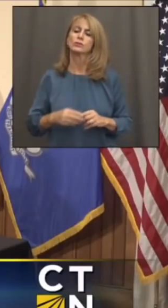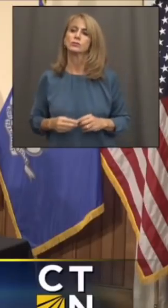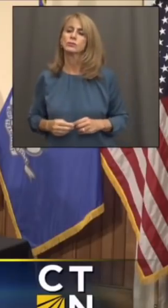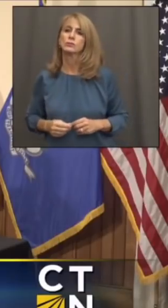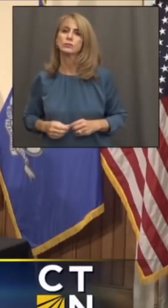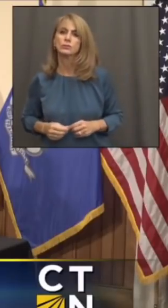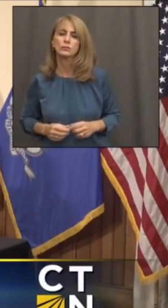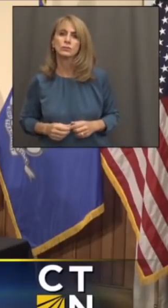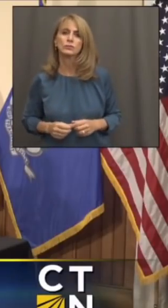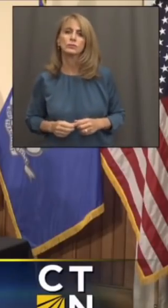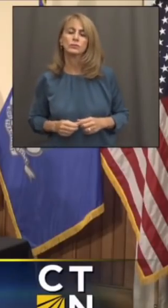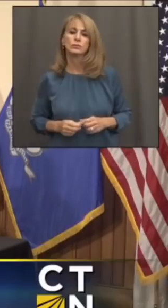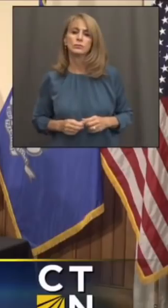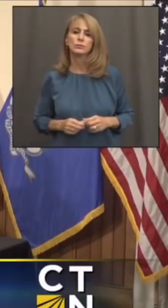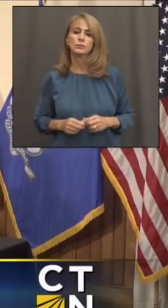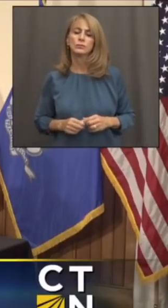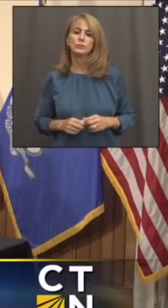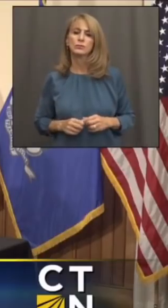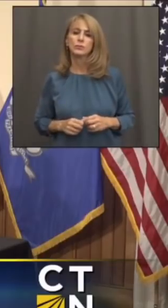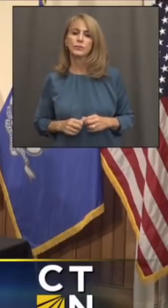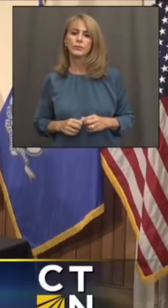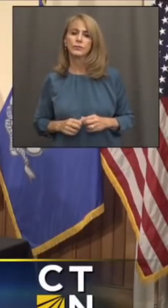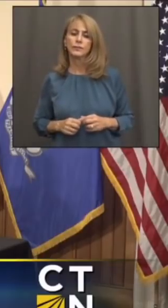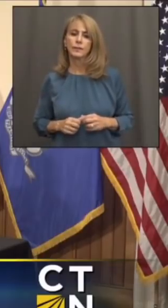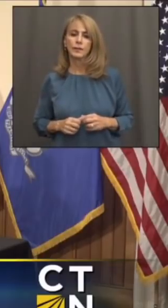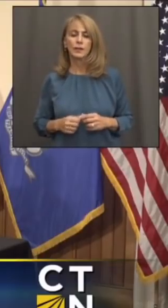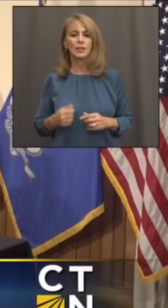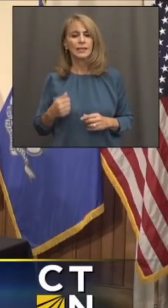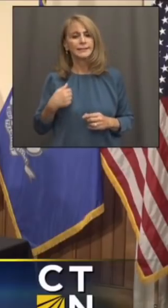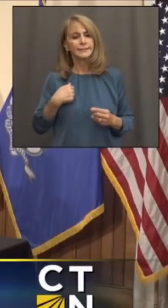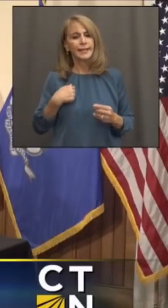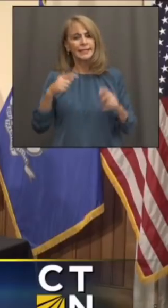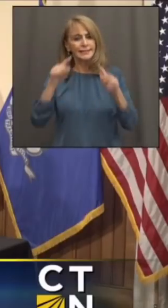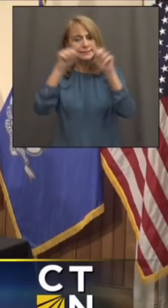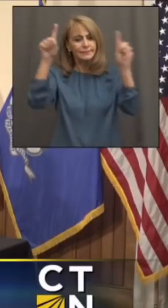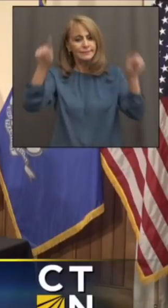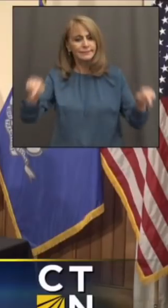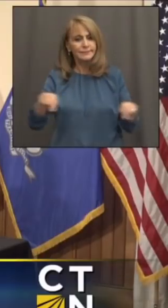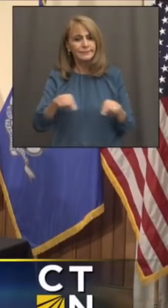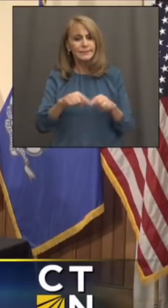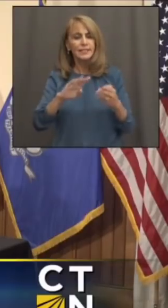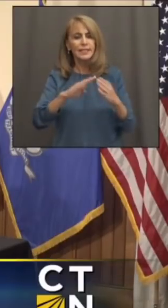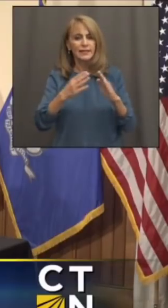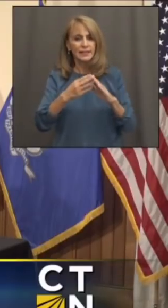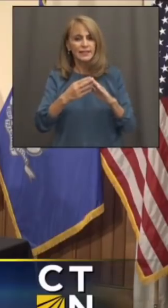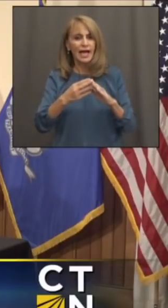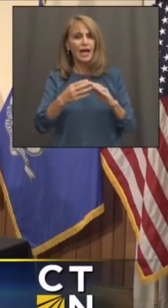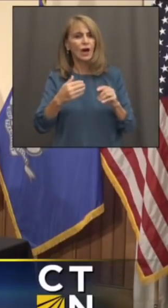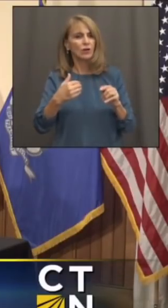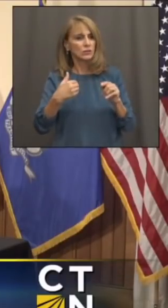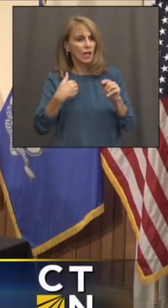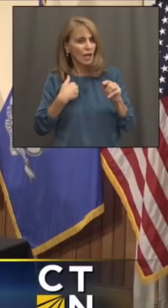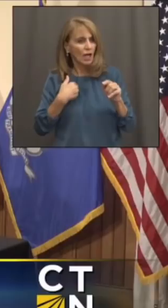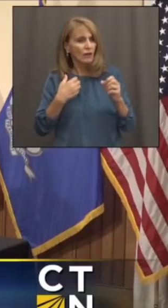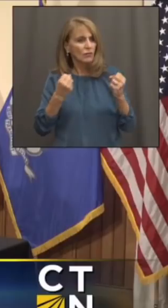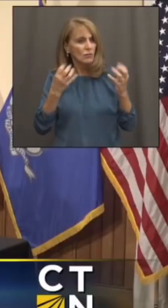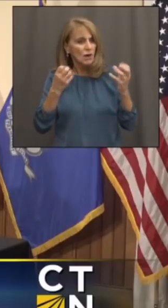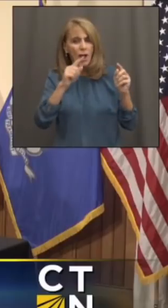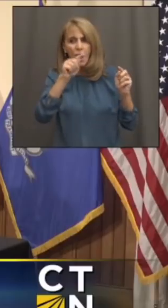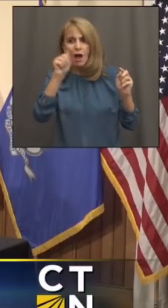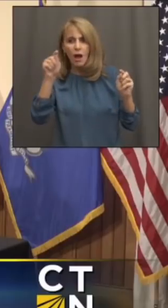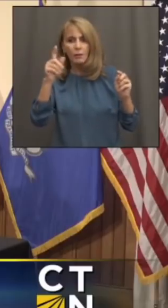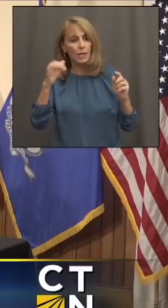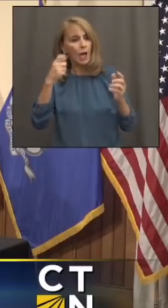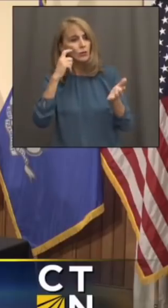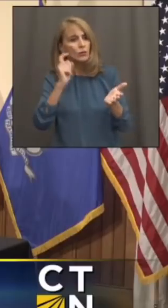I just saw the number of towns on the highest alert status seem to drop down below 100 for the